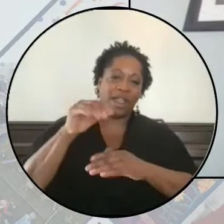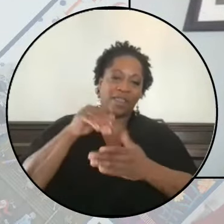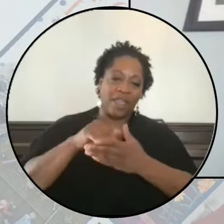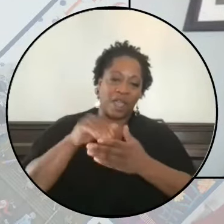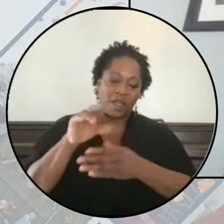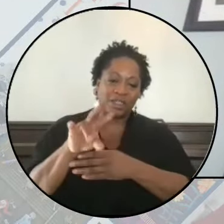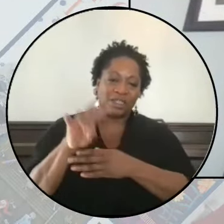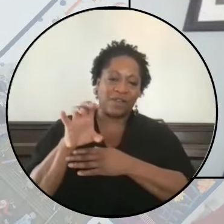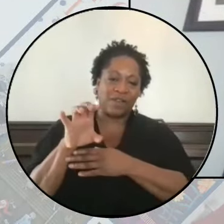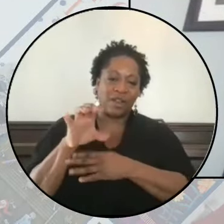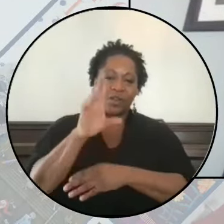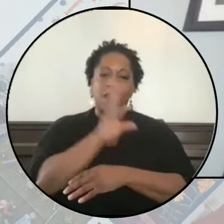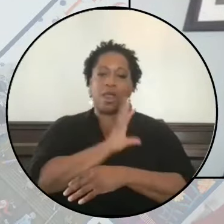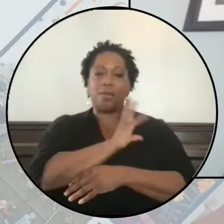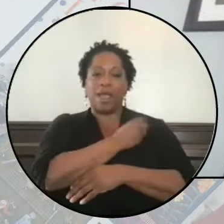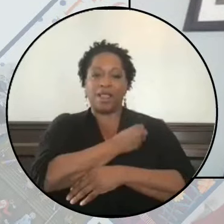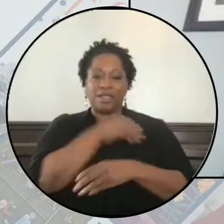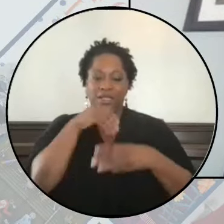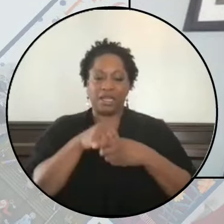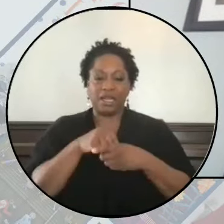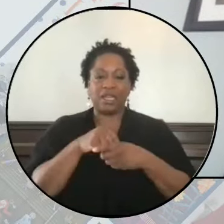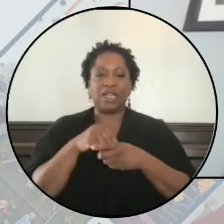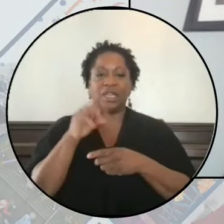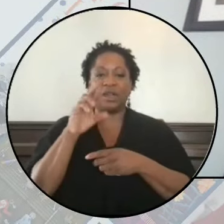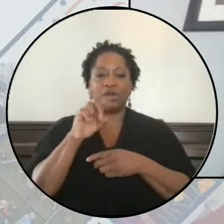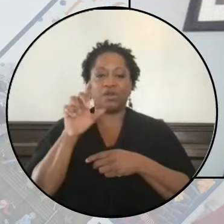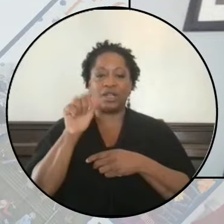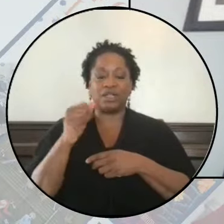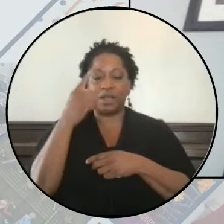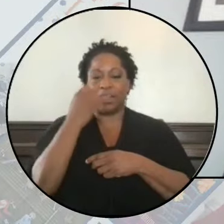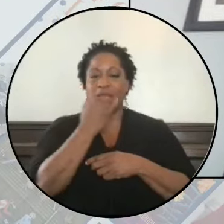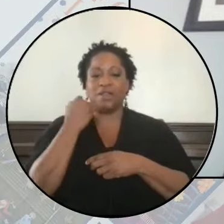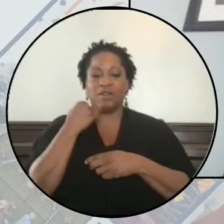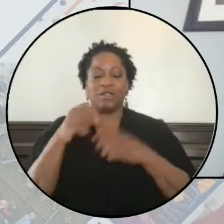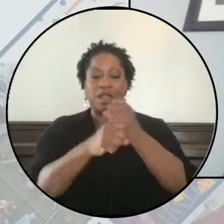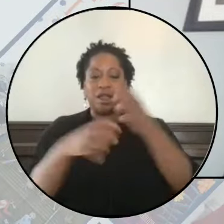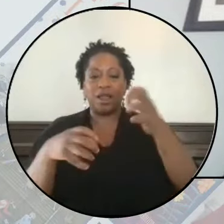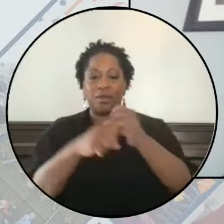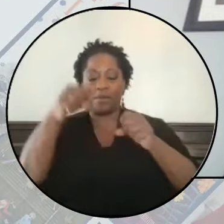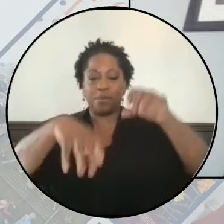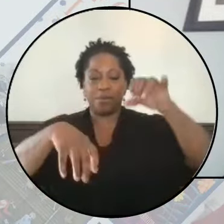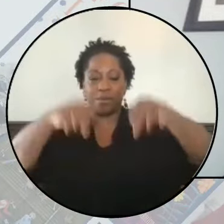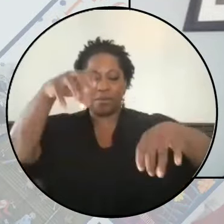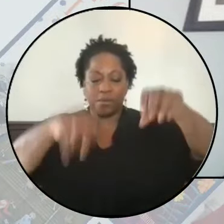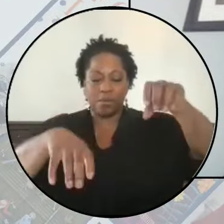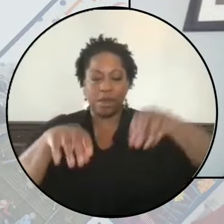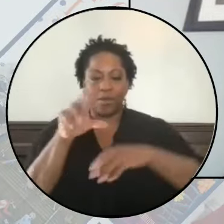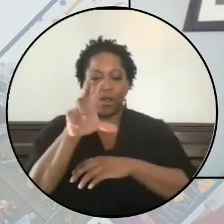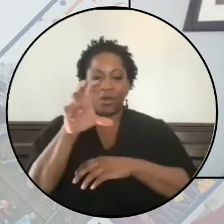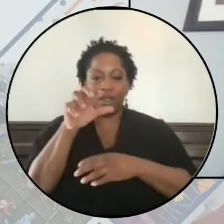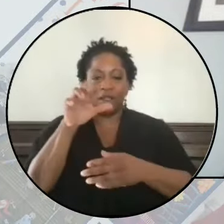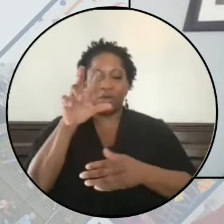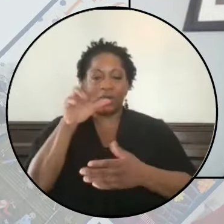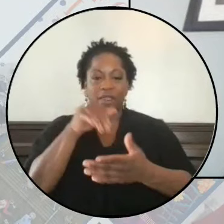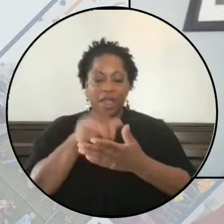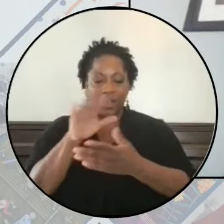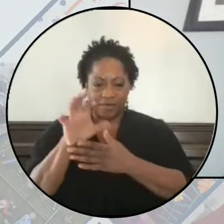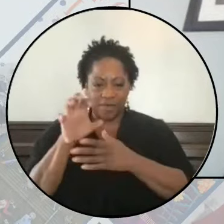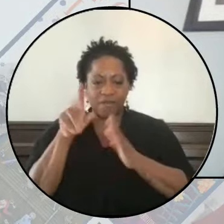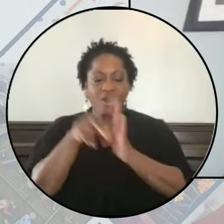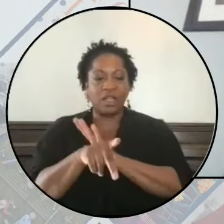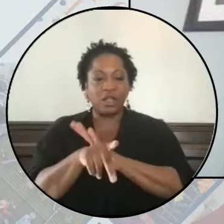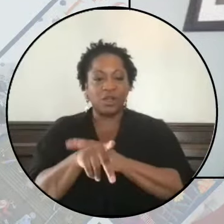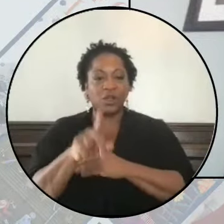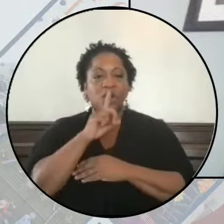in Gaza as a result of Israeli bombardment. 3,500 of those killed are